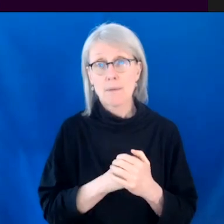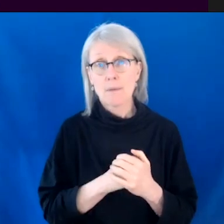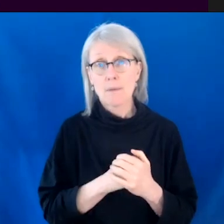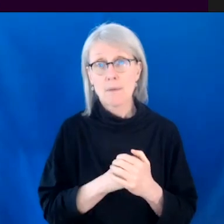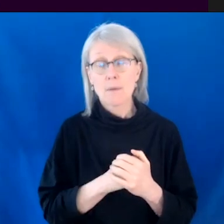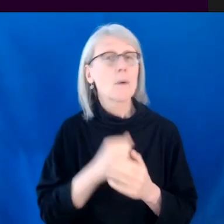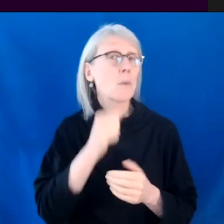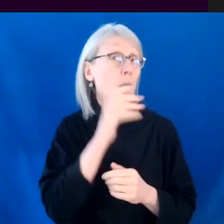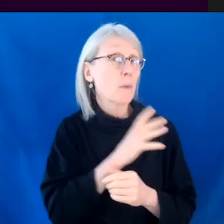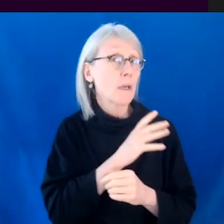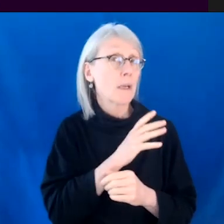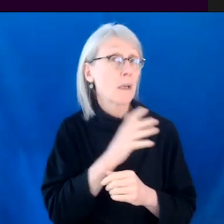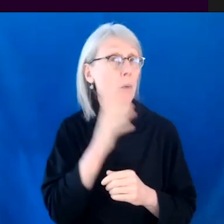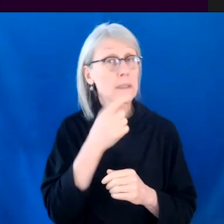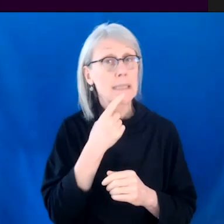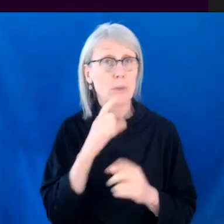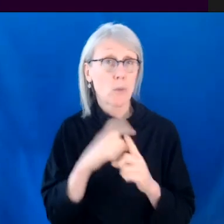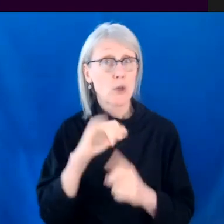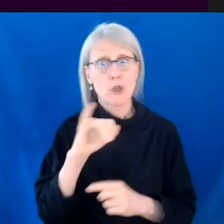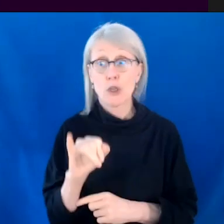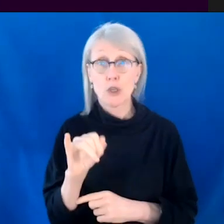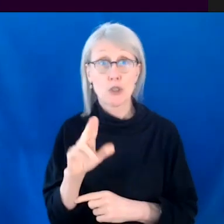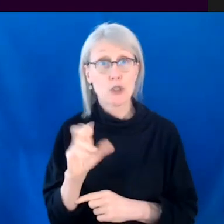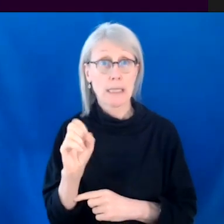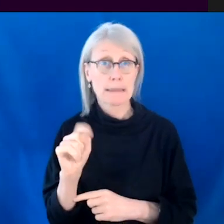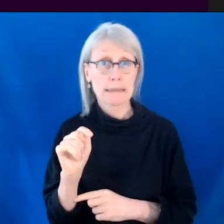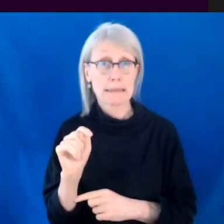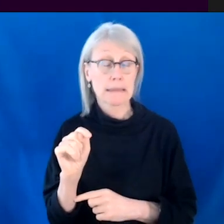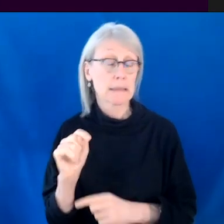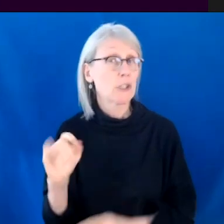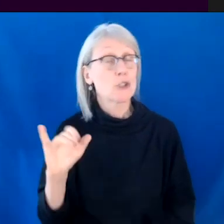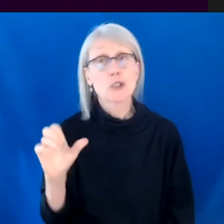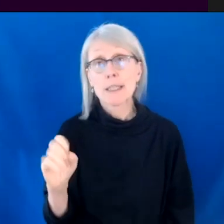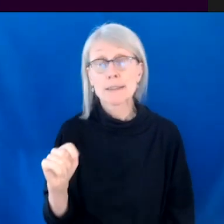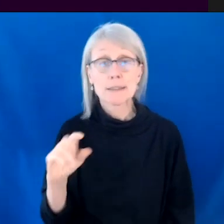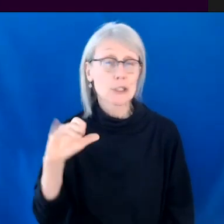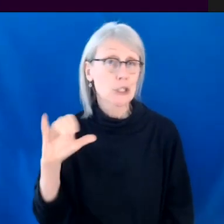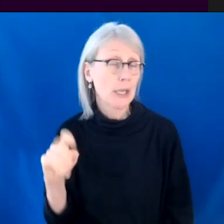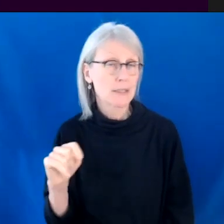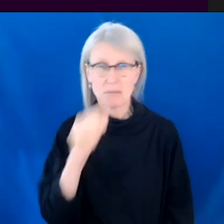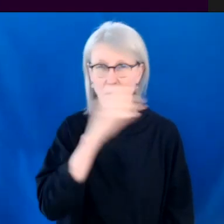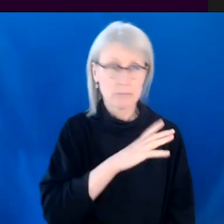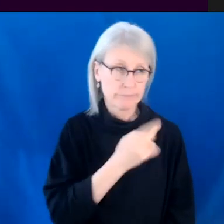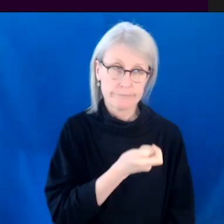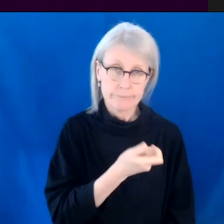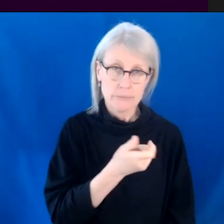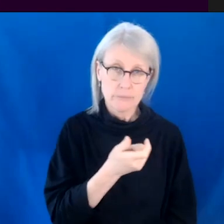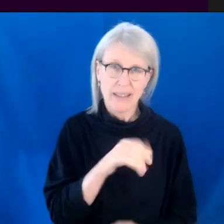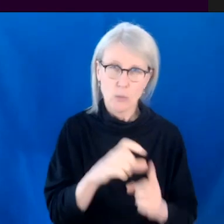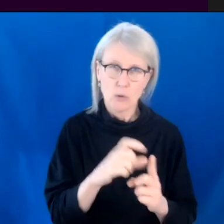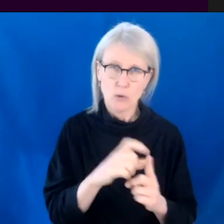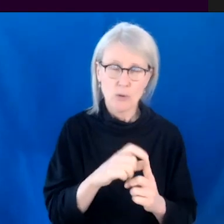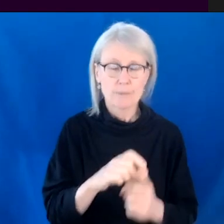like women use the word just way more than men or something like that. Things like that, right. In which, you know, you like kind